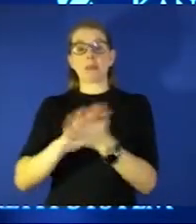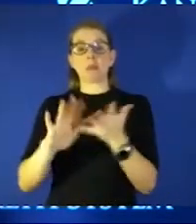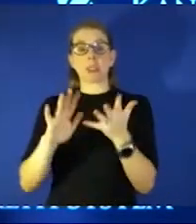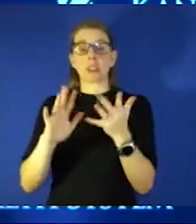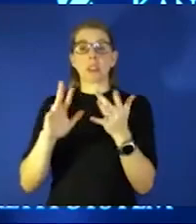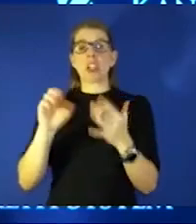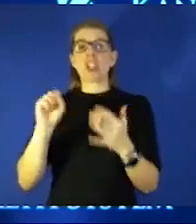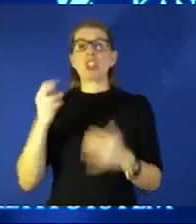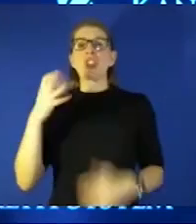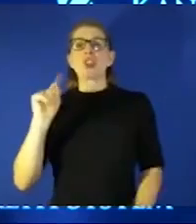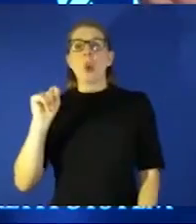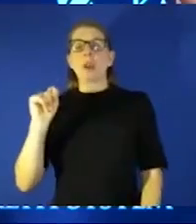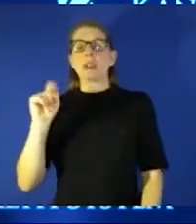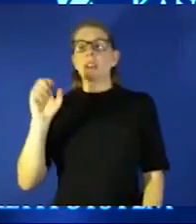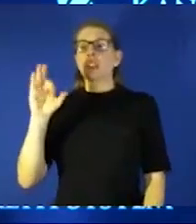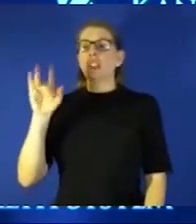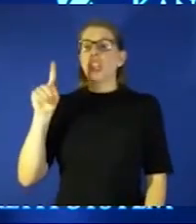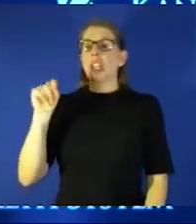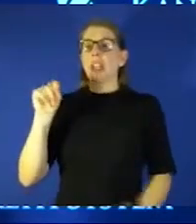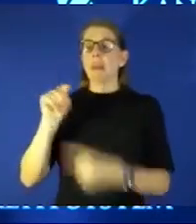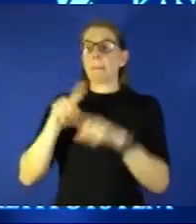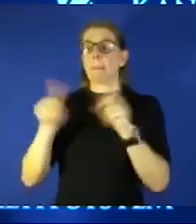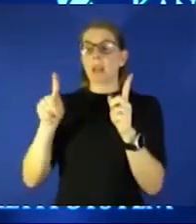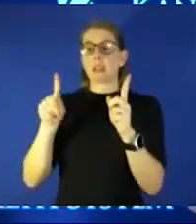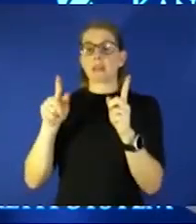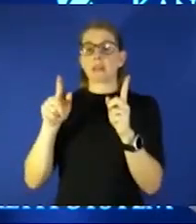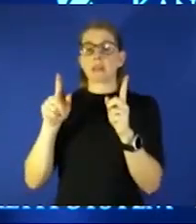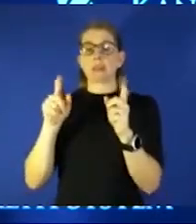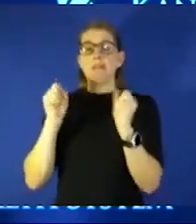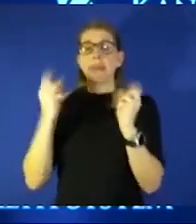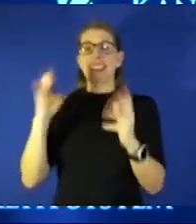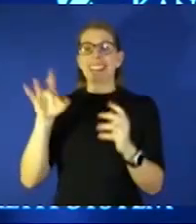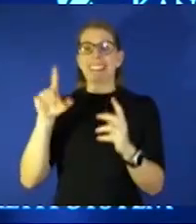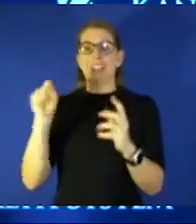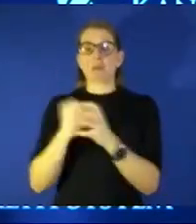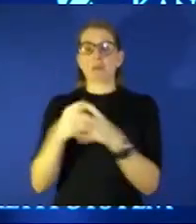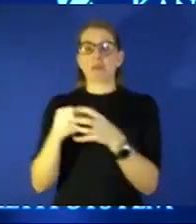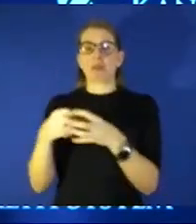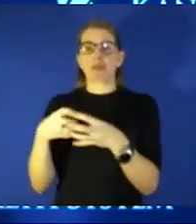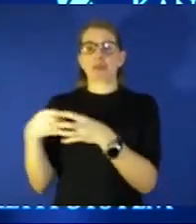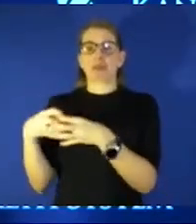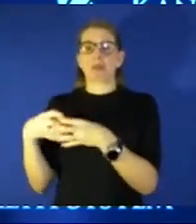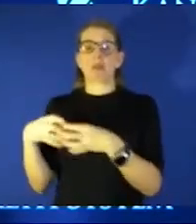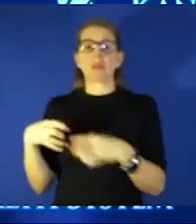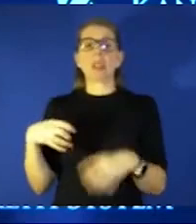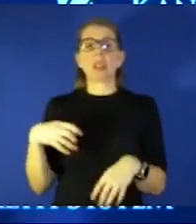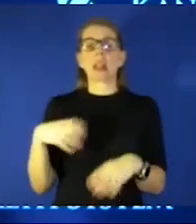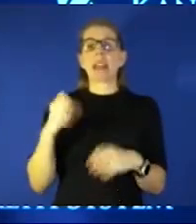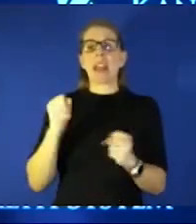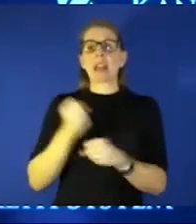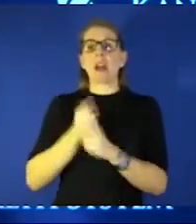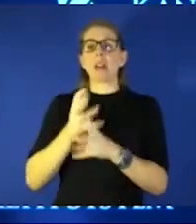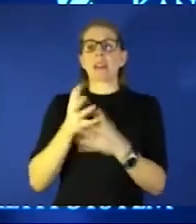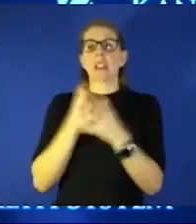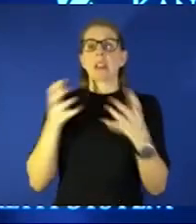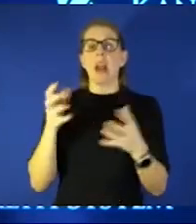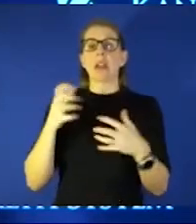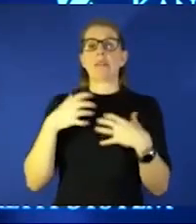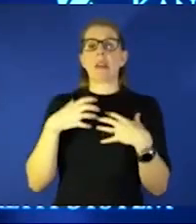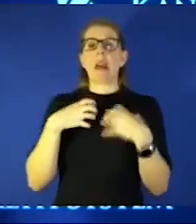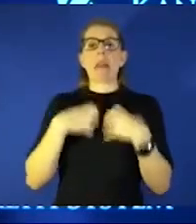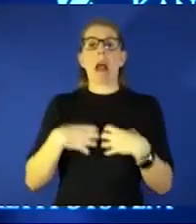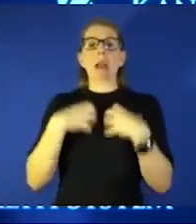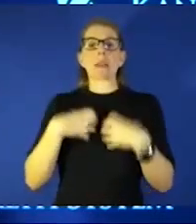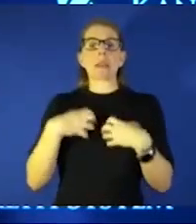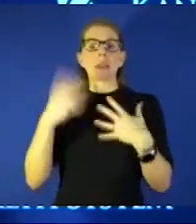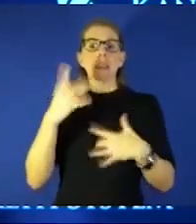inflammation not just the t cells but lots of other cells in there and that short-circuiting is what causes a lot of the lung disease and eventually the